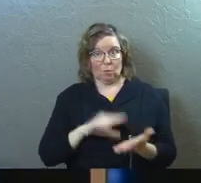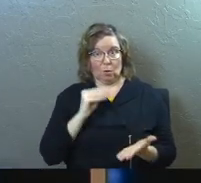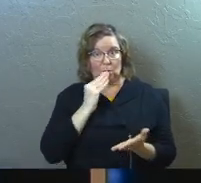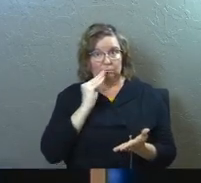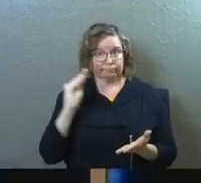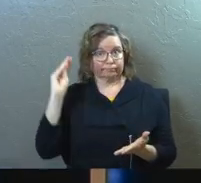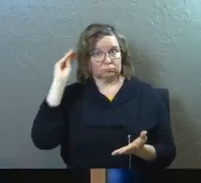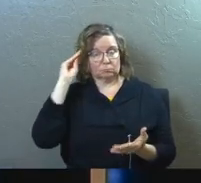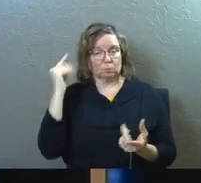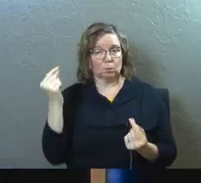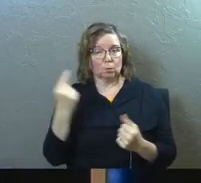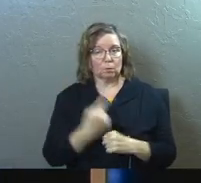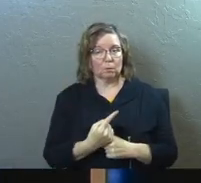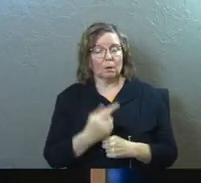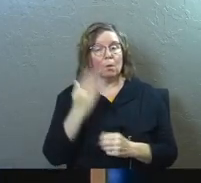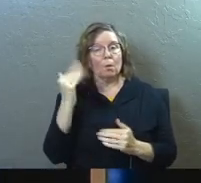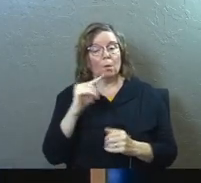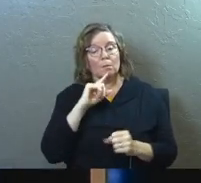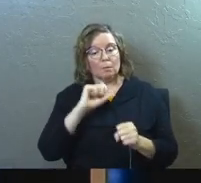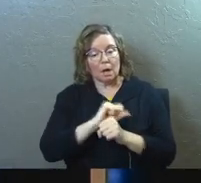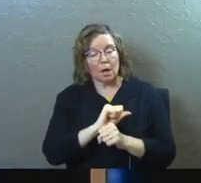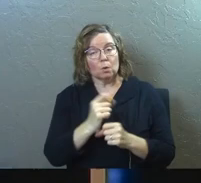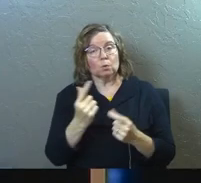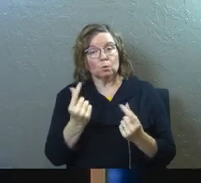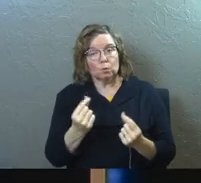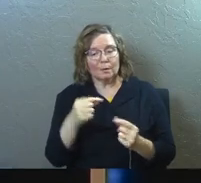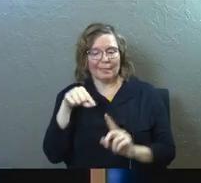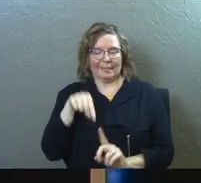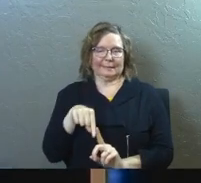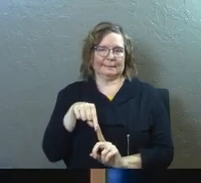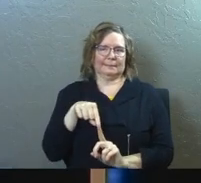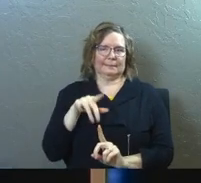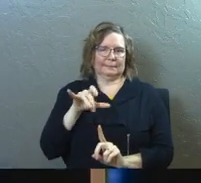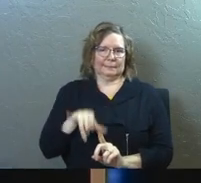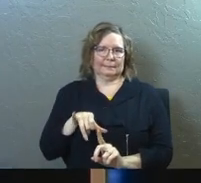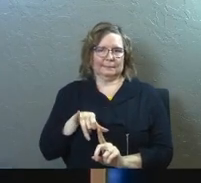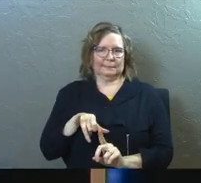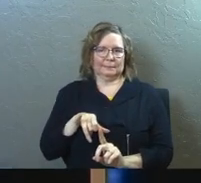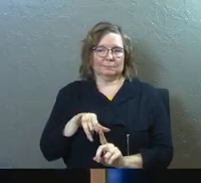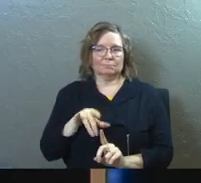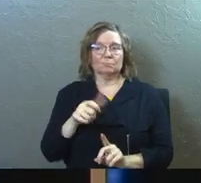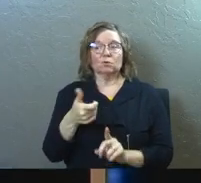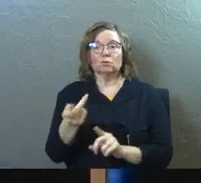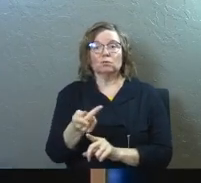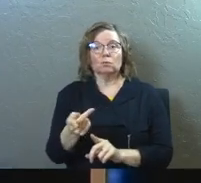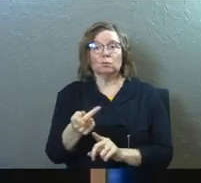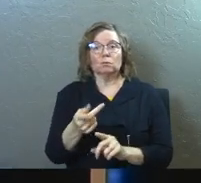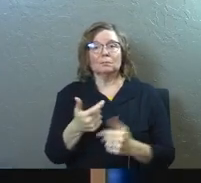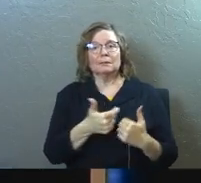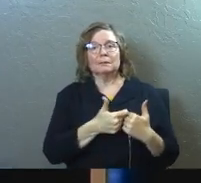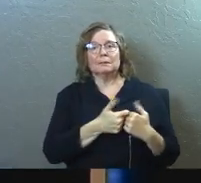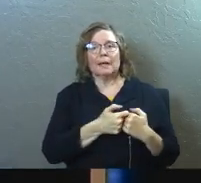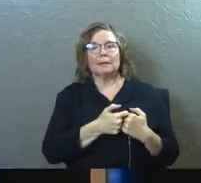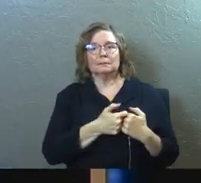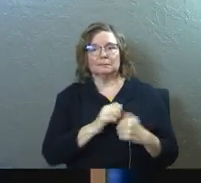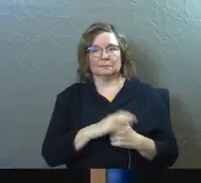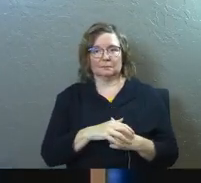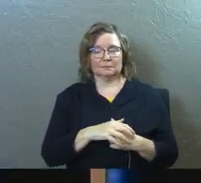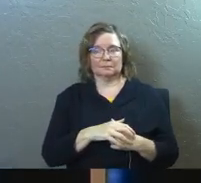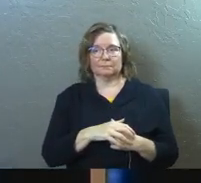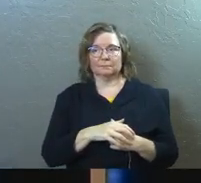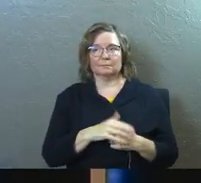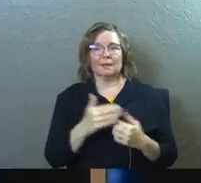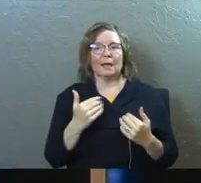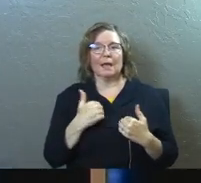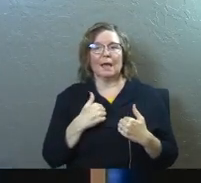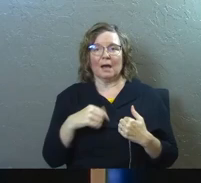practical to do today, that I hope you'll actually do. This is it. Go out on a date. Go out on a